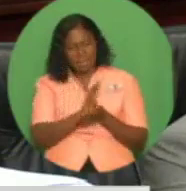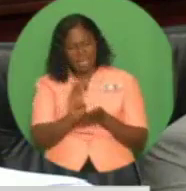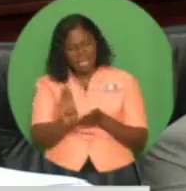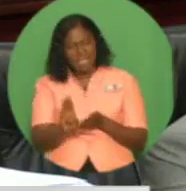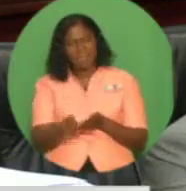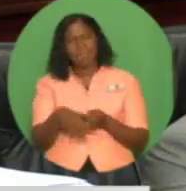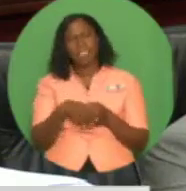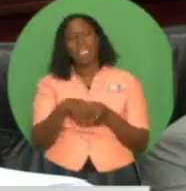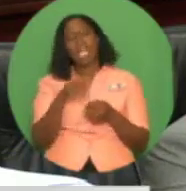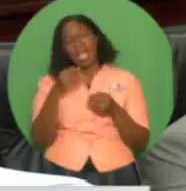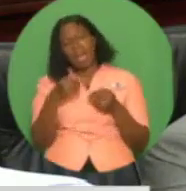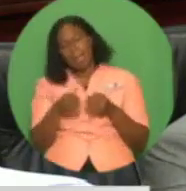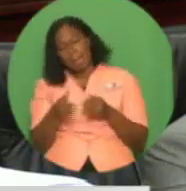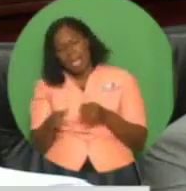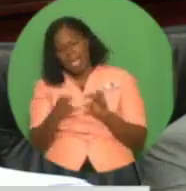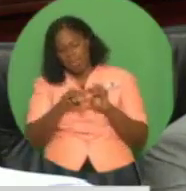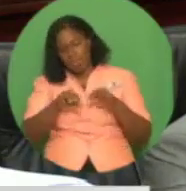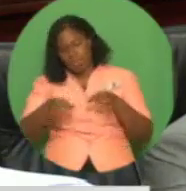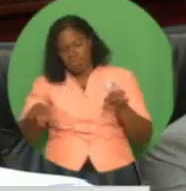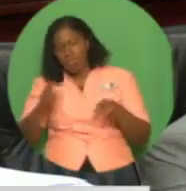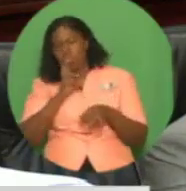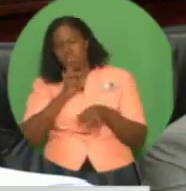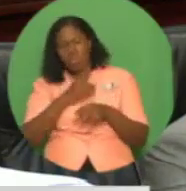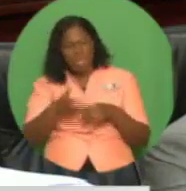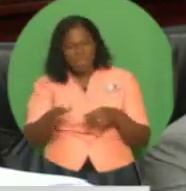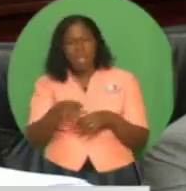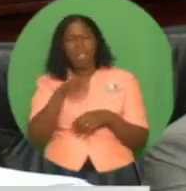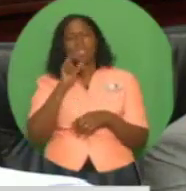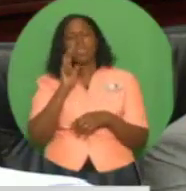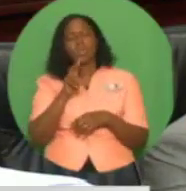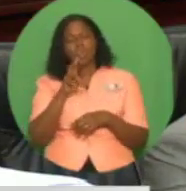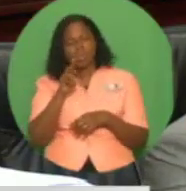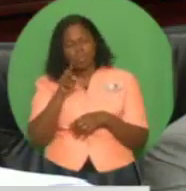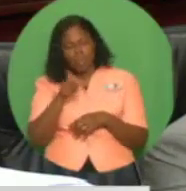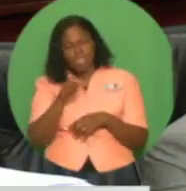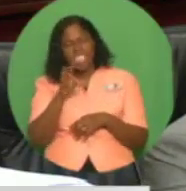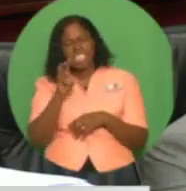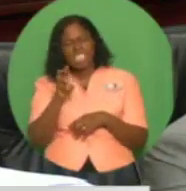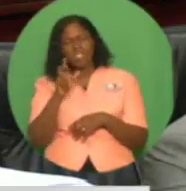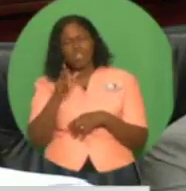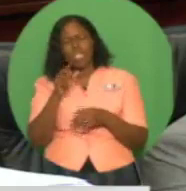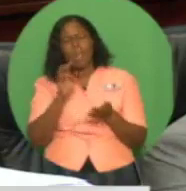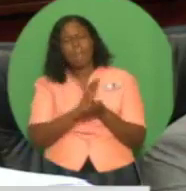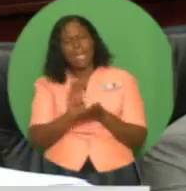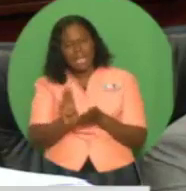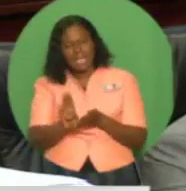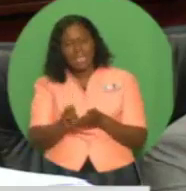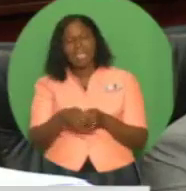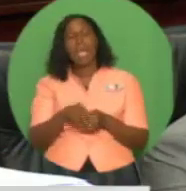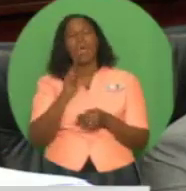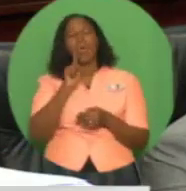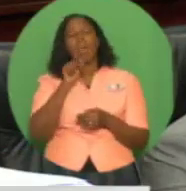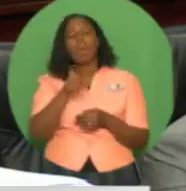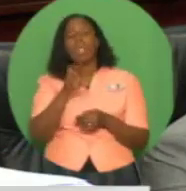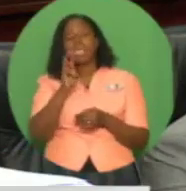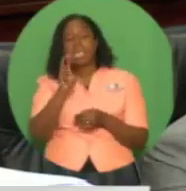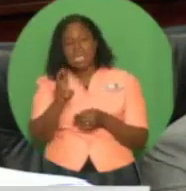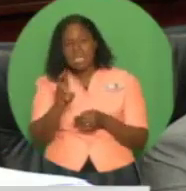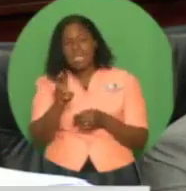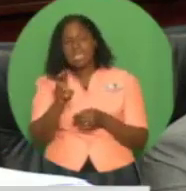utilities, 3.182 billion. Rural development and local government, 1.76 billion.